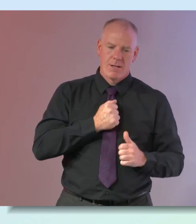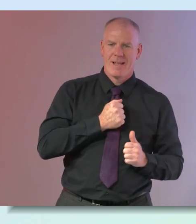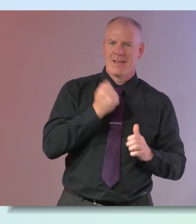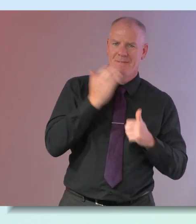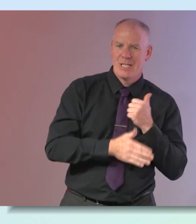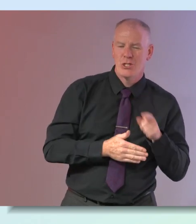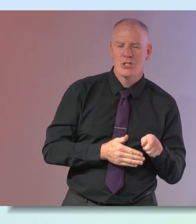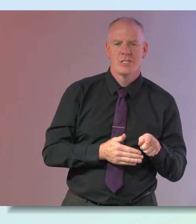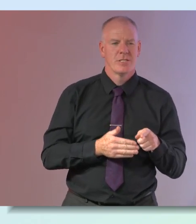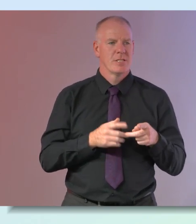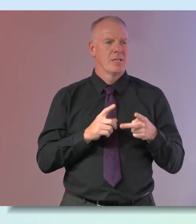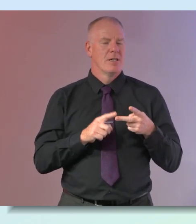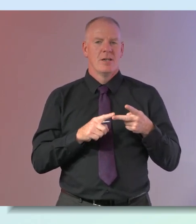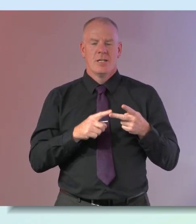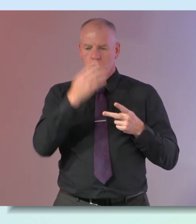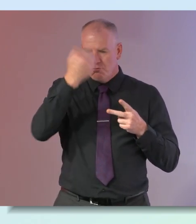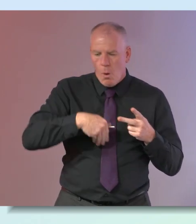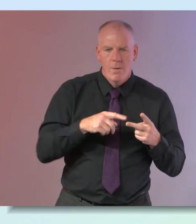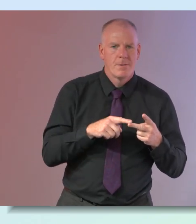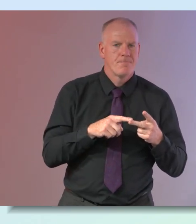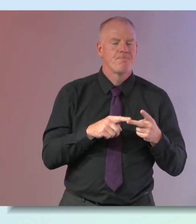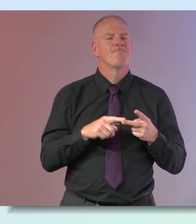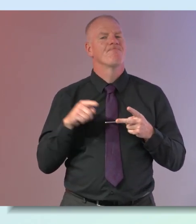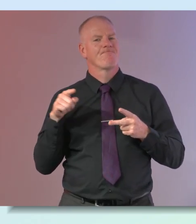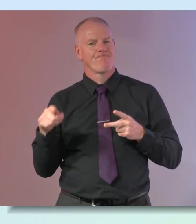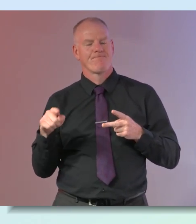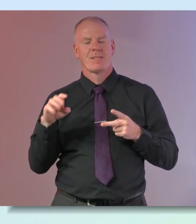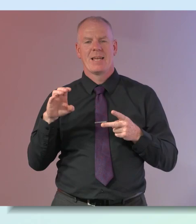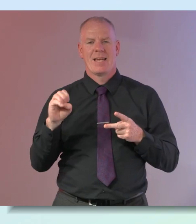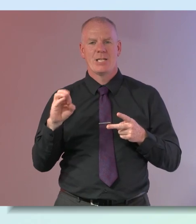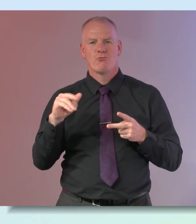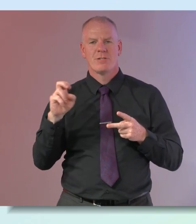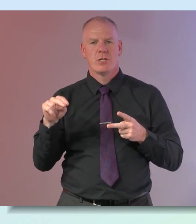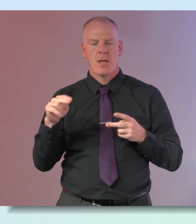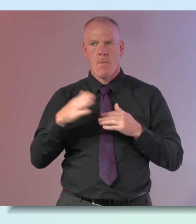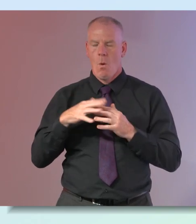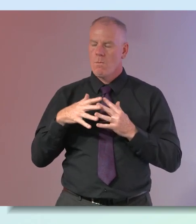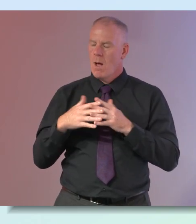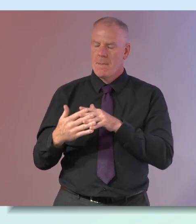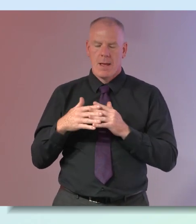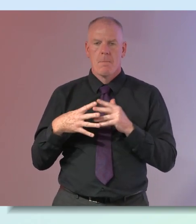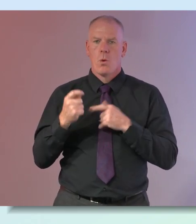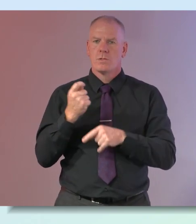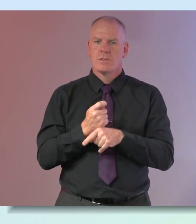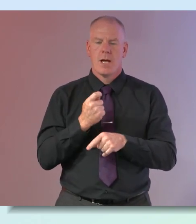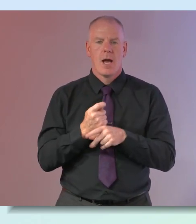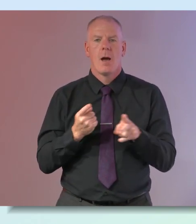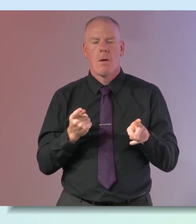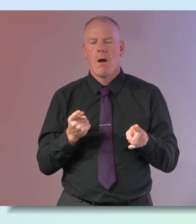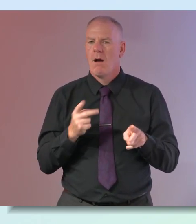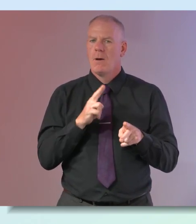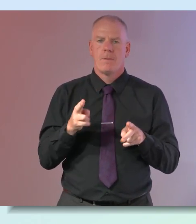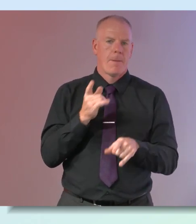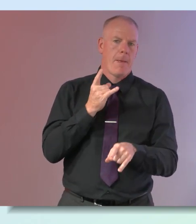if they've had a stroke the aspects of estrogen become a lot more complicated most of the guidelines will say that it would